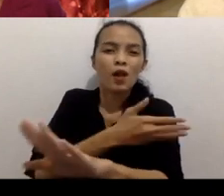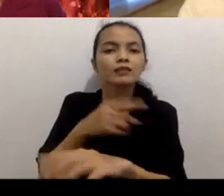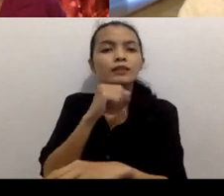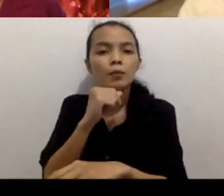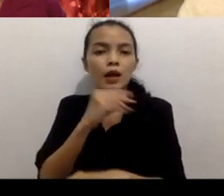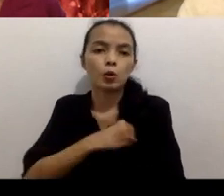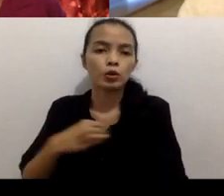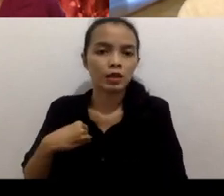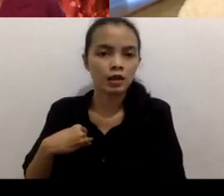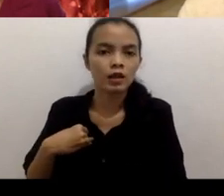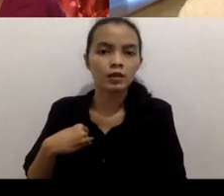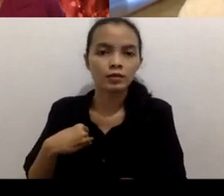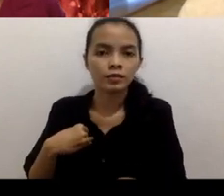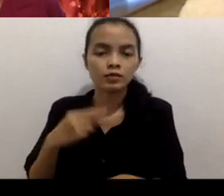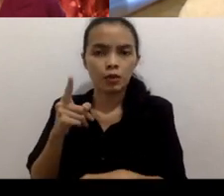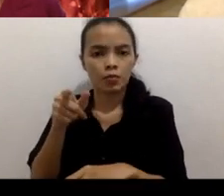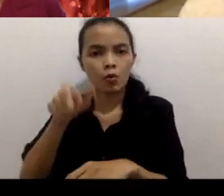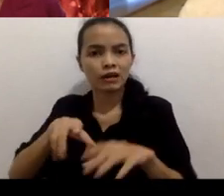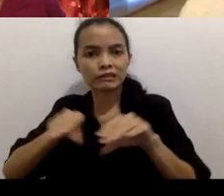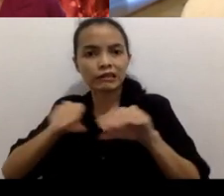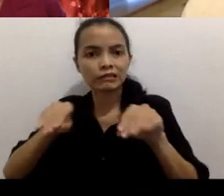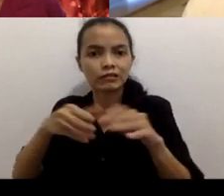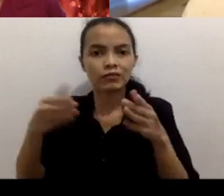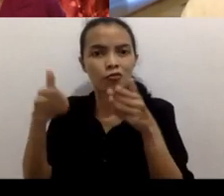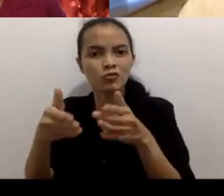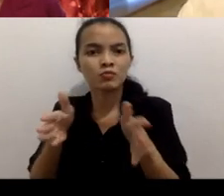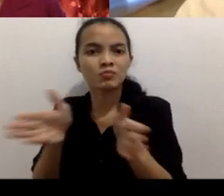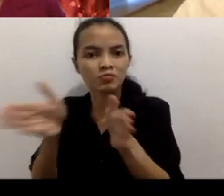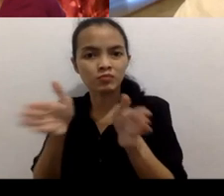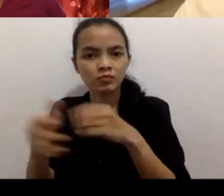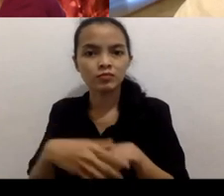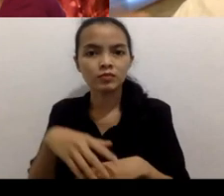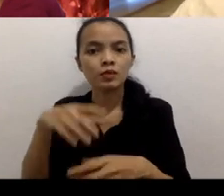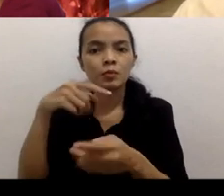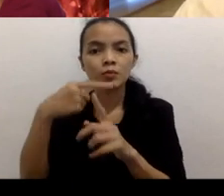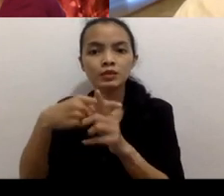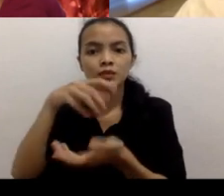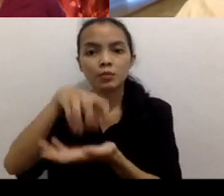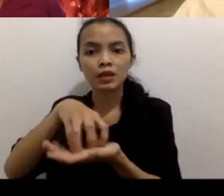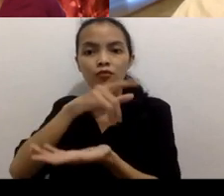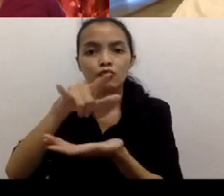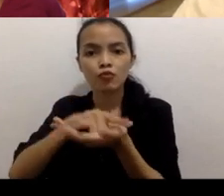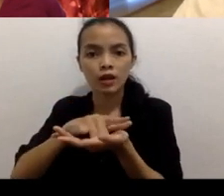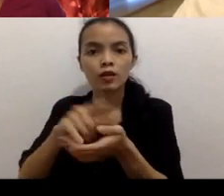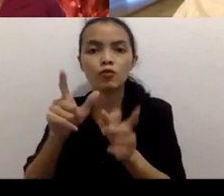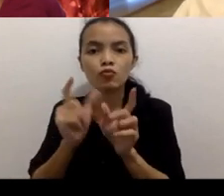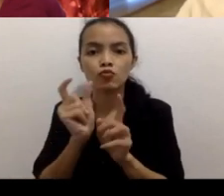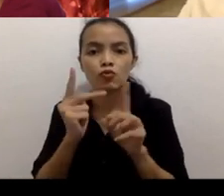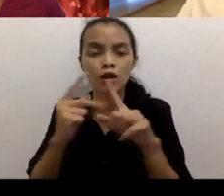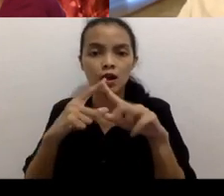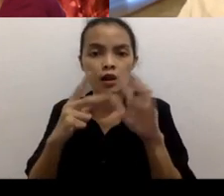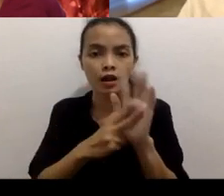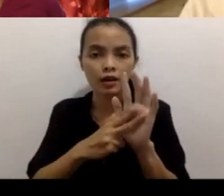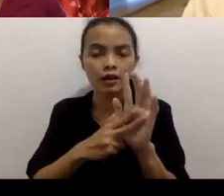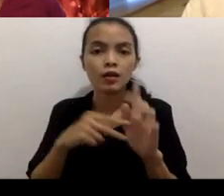uh of uh in Wuhan um as since other scientists and other reporters were still having issues even to